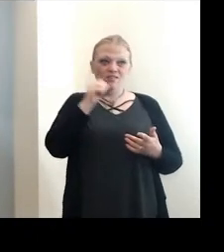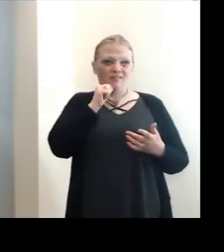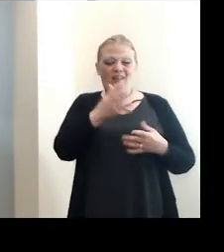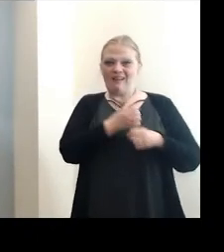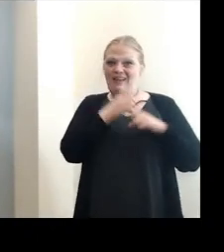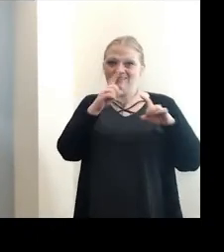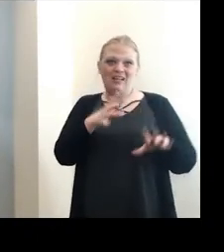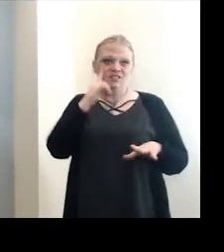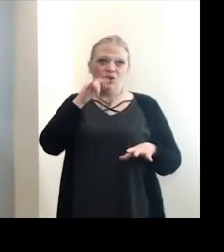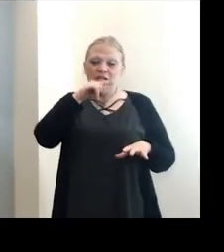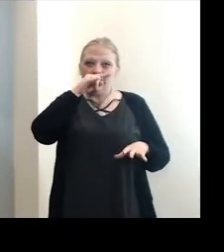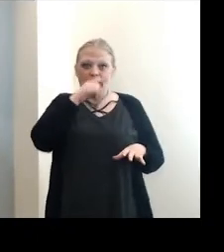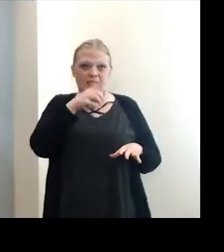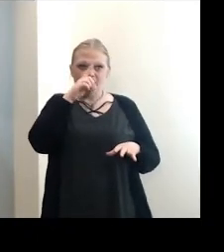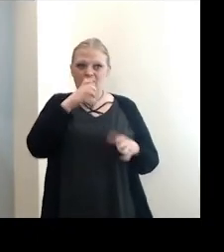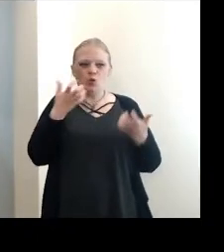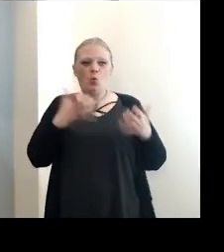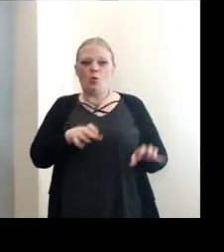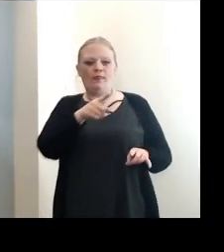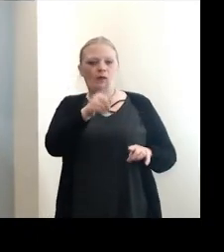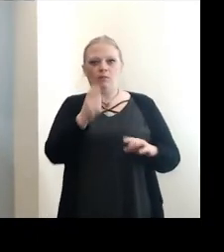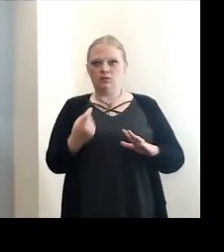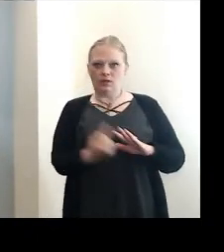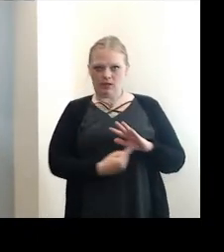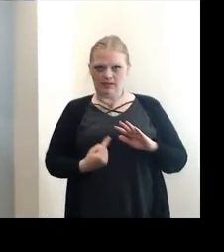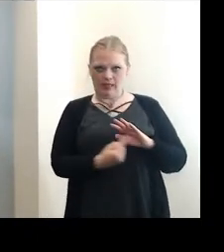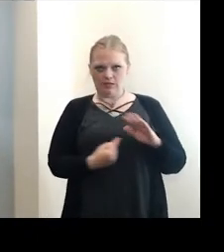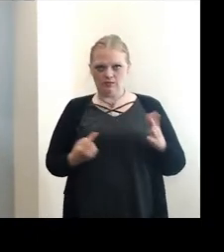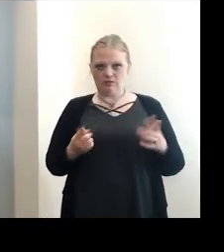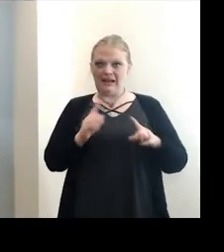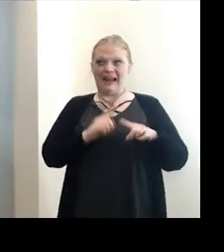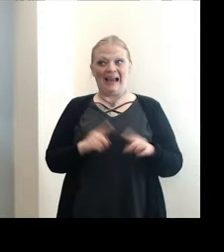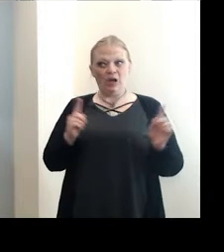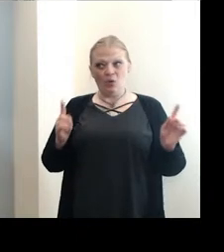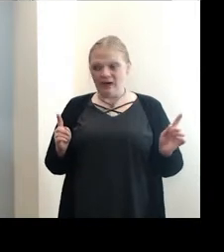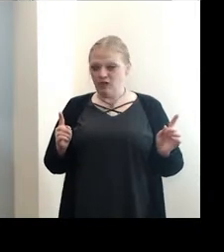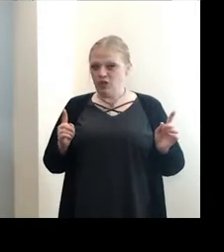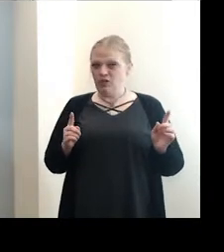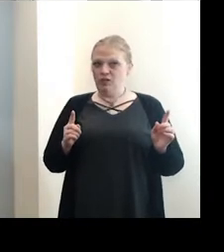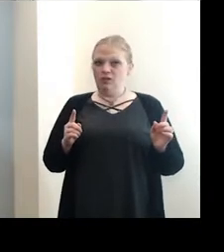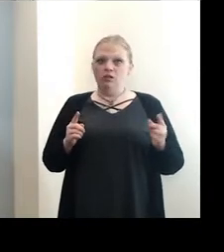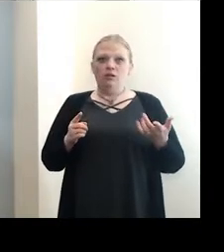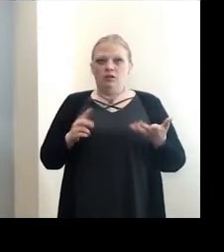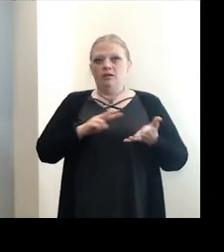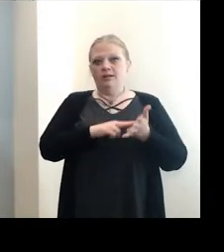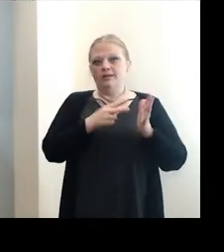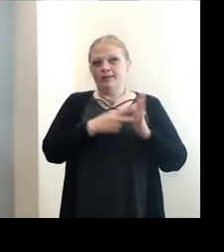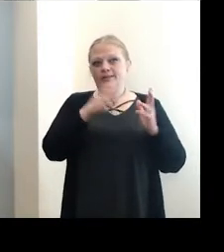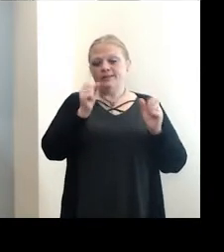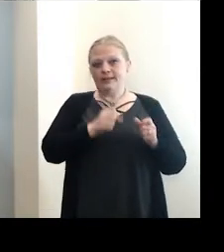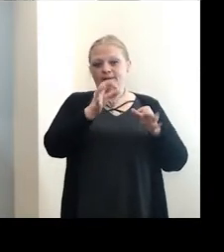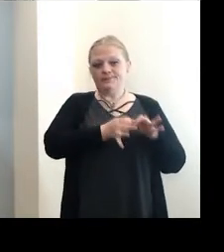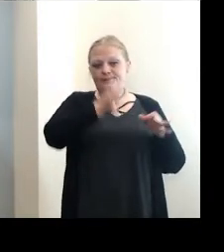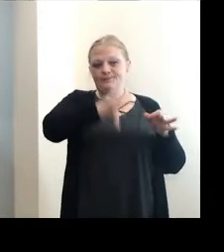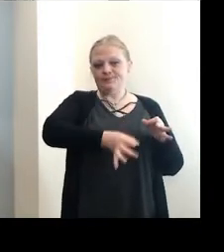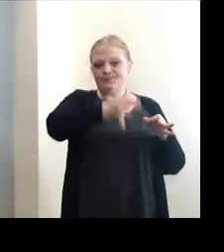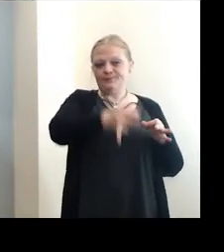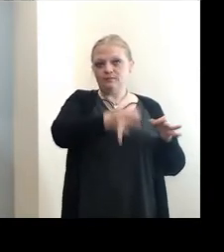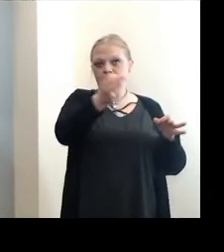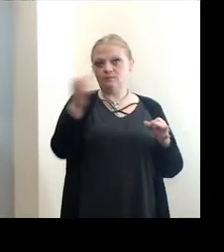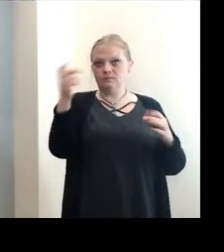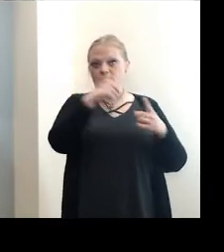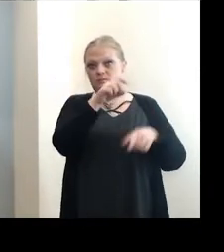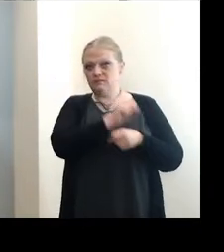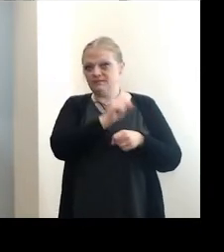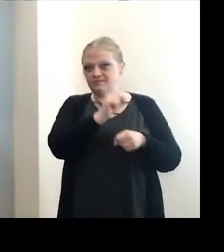exposed because, you know, they don't want them to have to isolate. However, uh, you know, that can actually prolong their return to work because what we're finding now